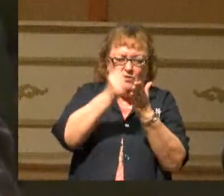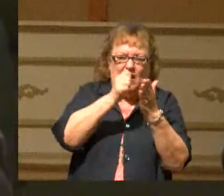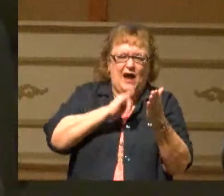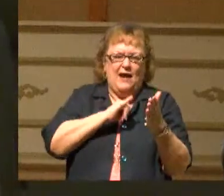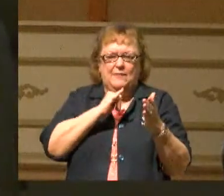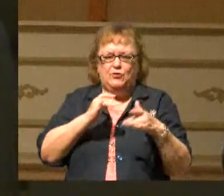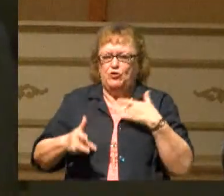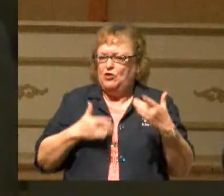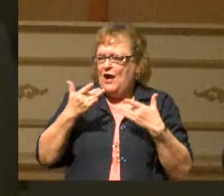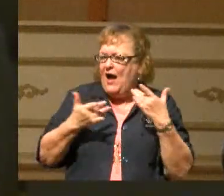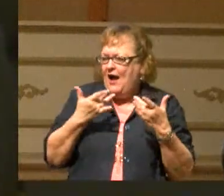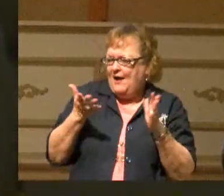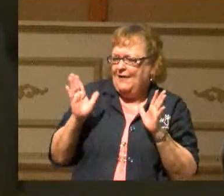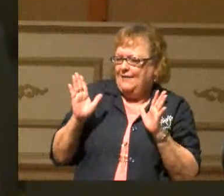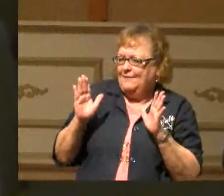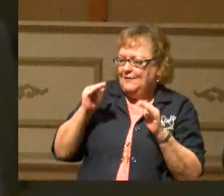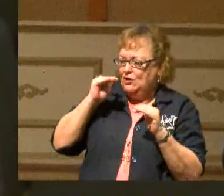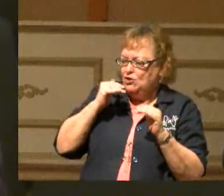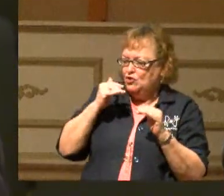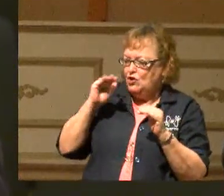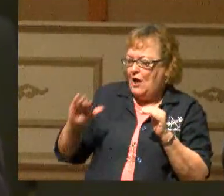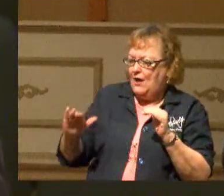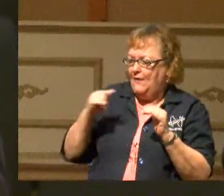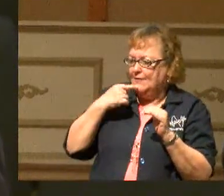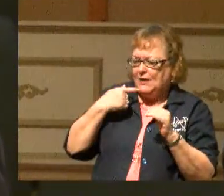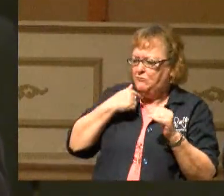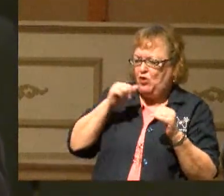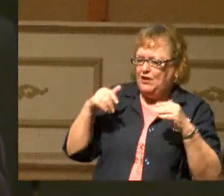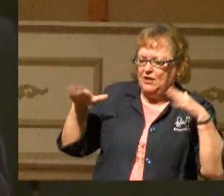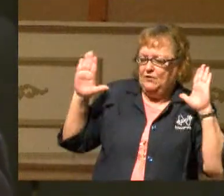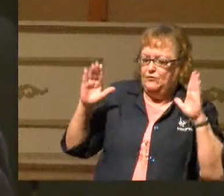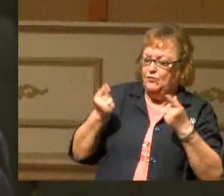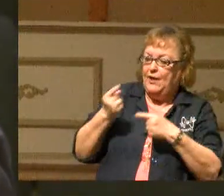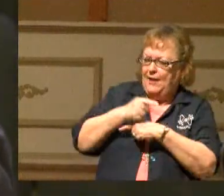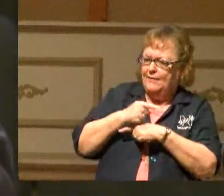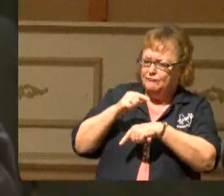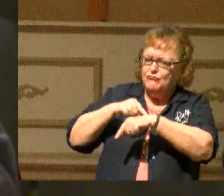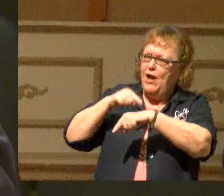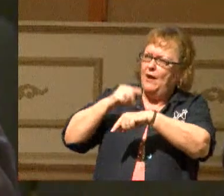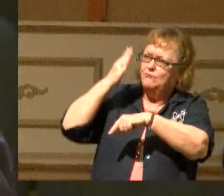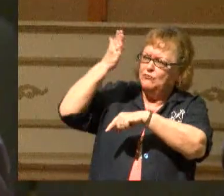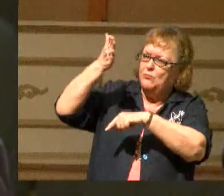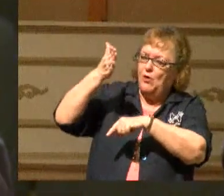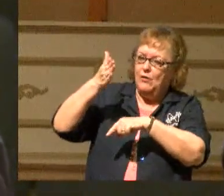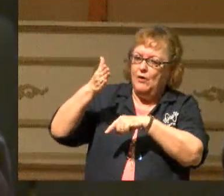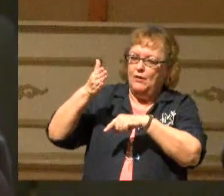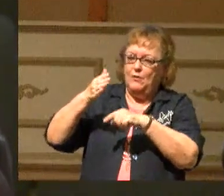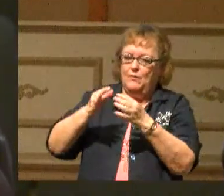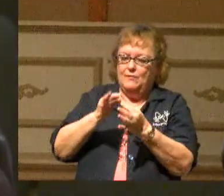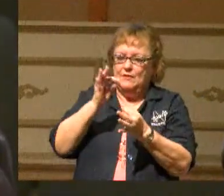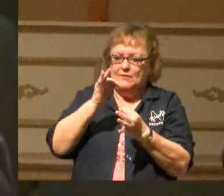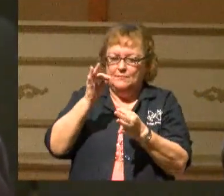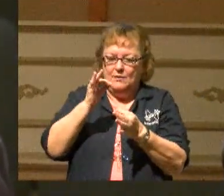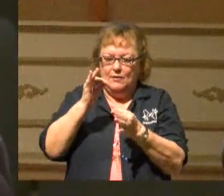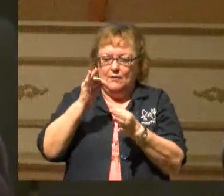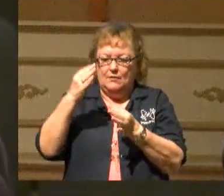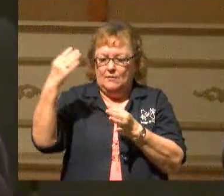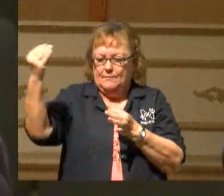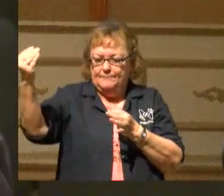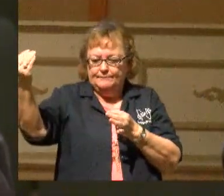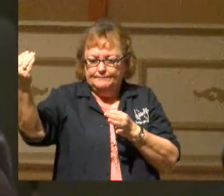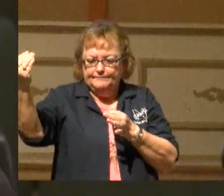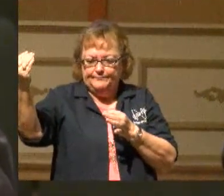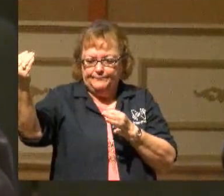young, the child replied. I will not yield today. There's time enough tomorrow. The Spirit went away.